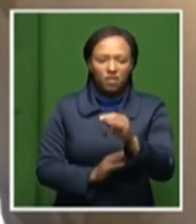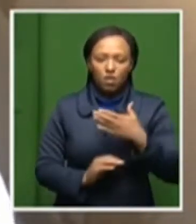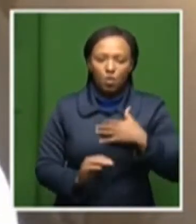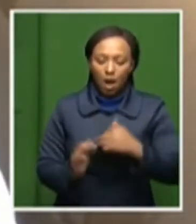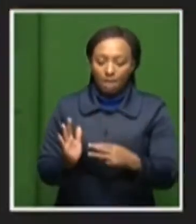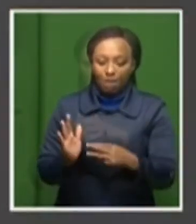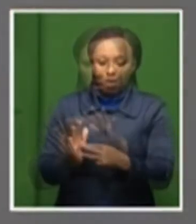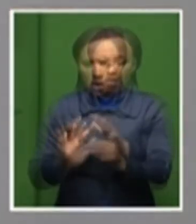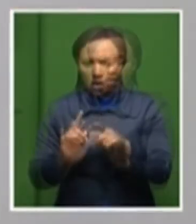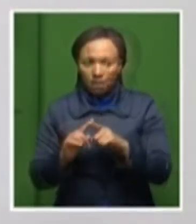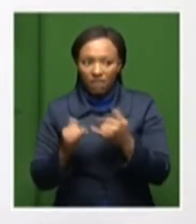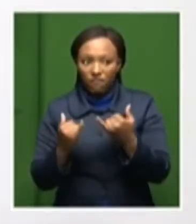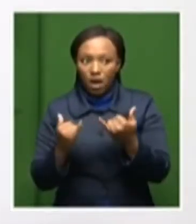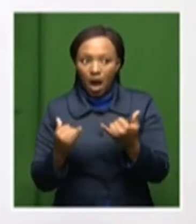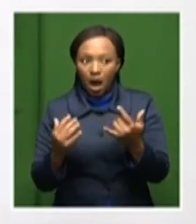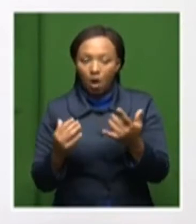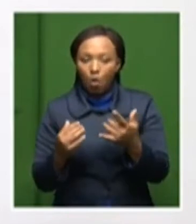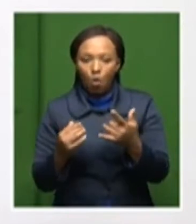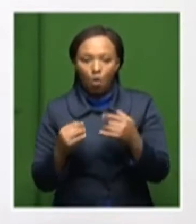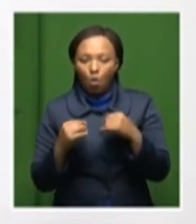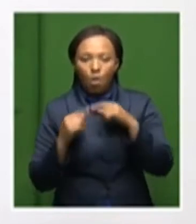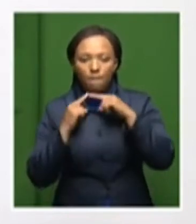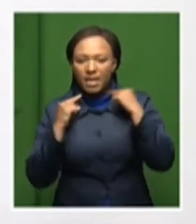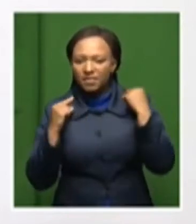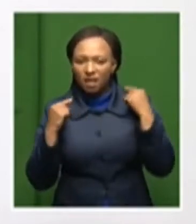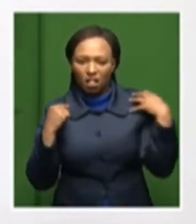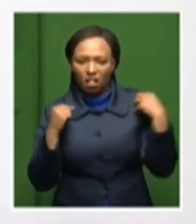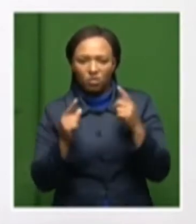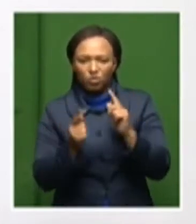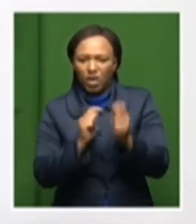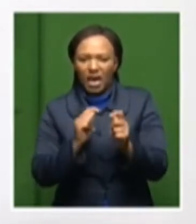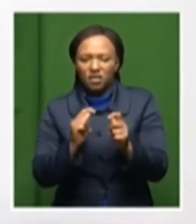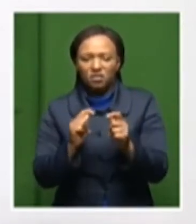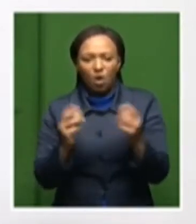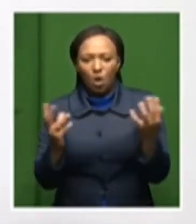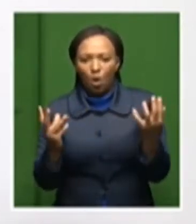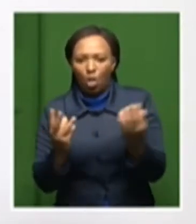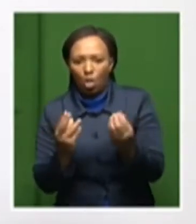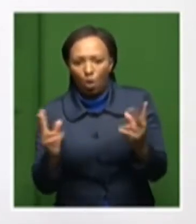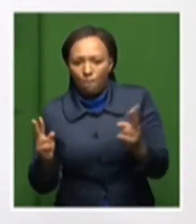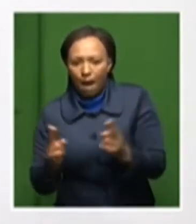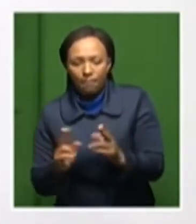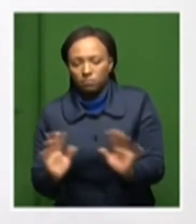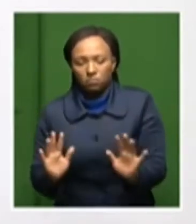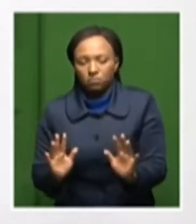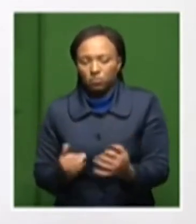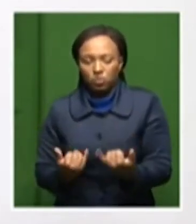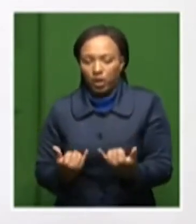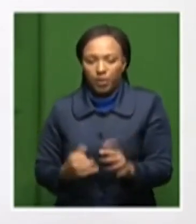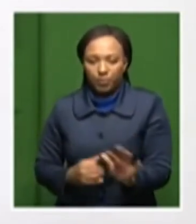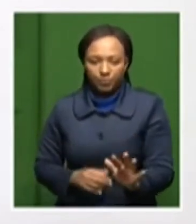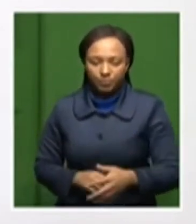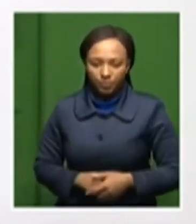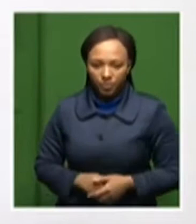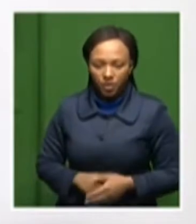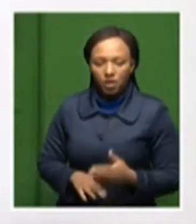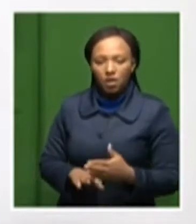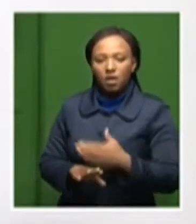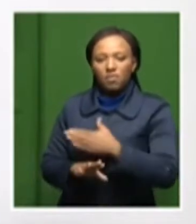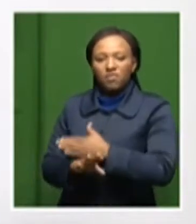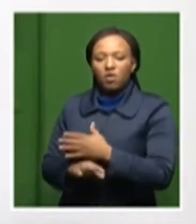Thank you, Chamano. I think Chamano Makadi asked about economic zones,